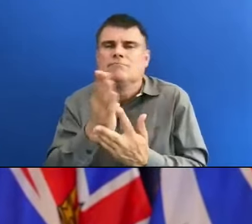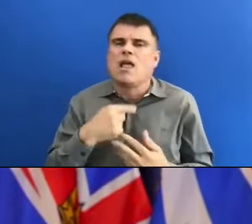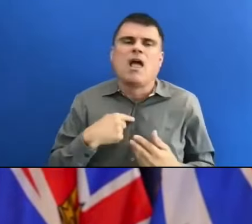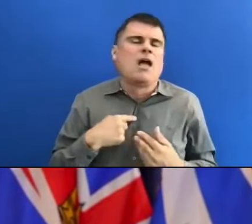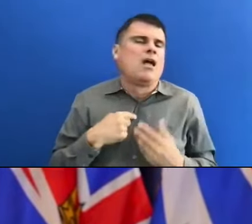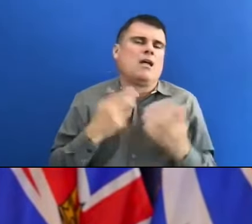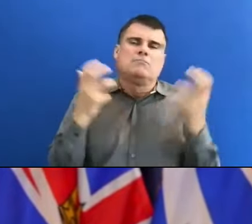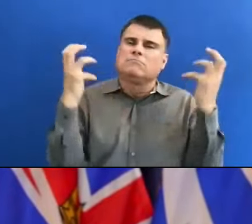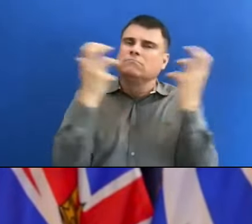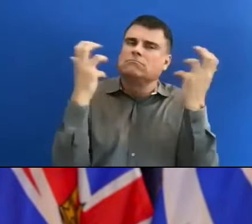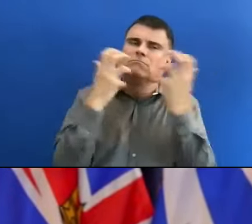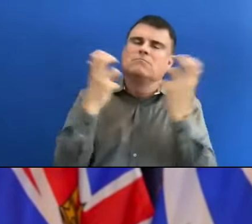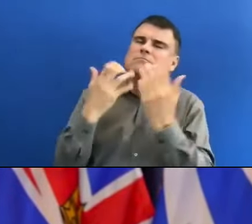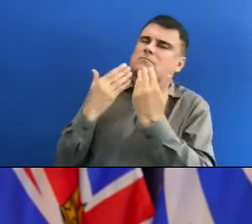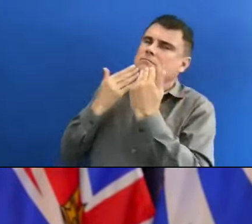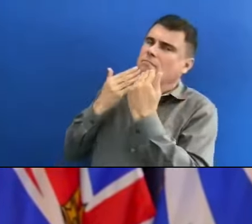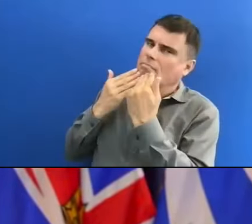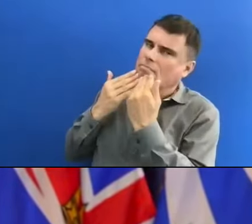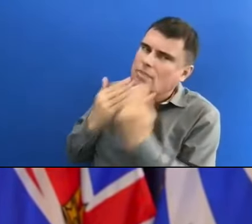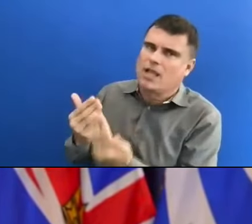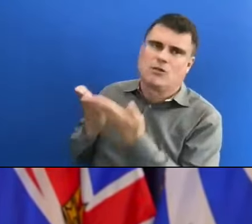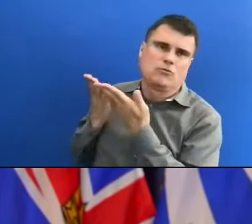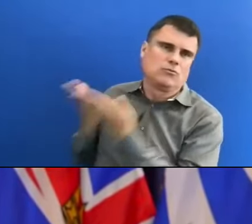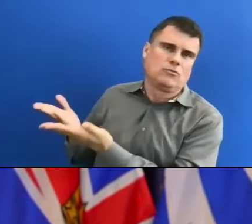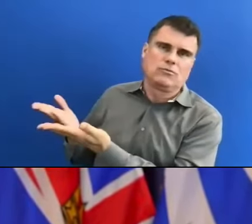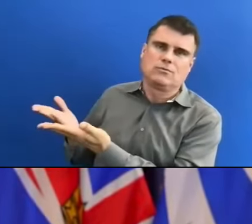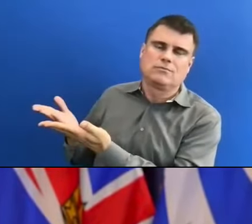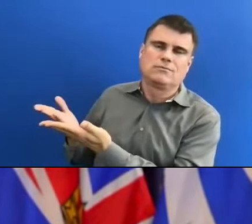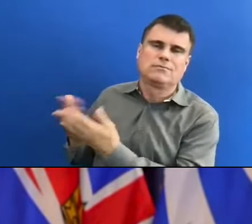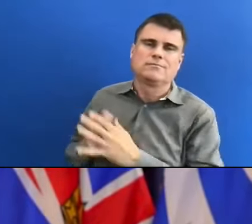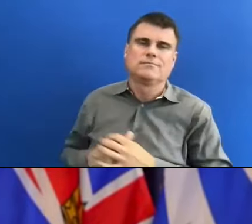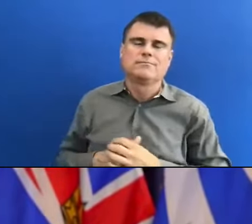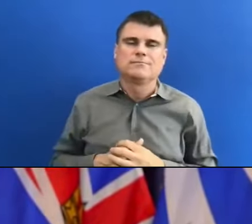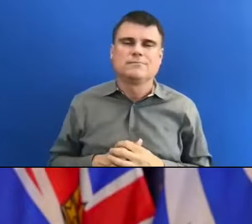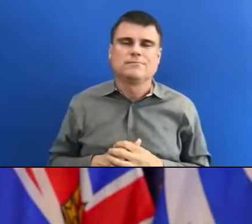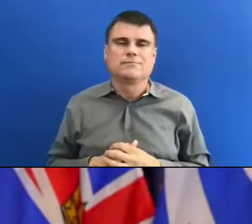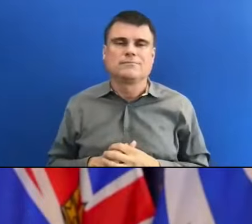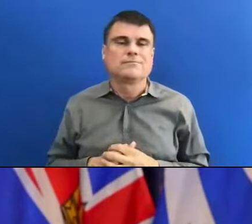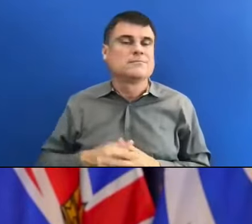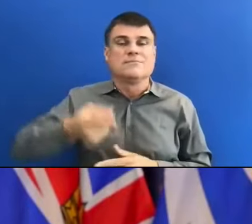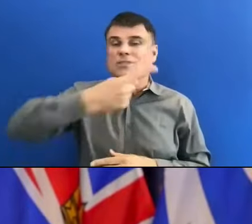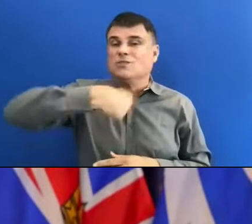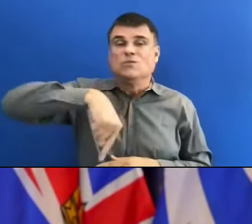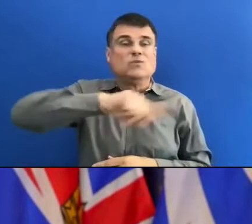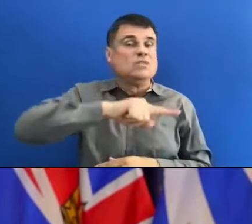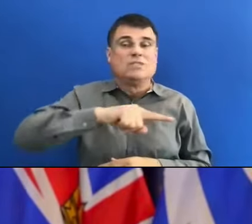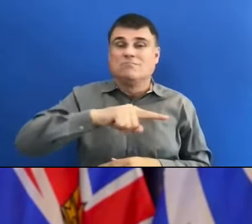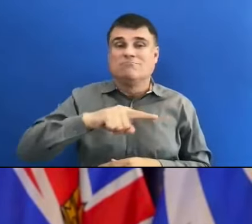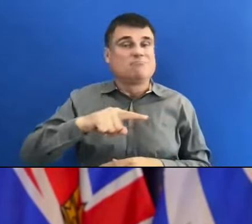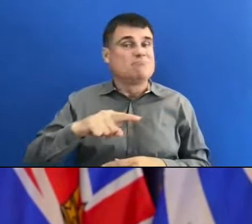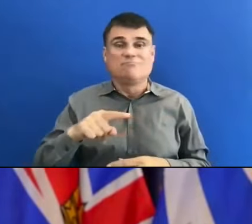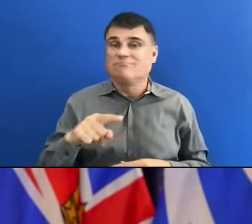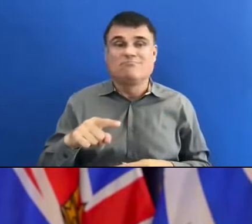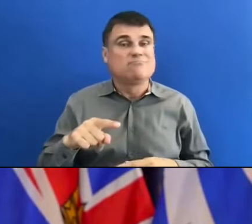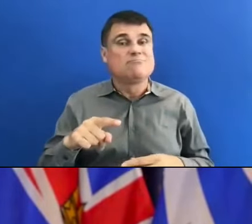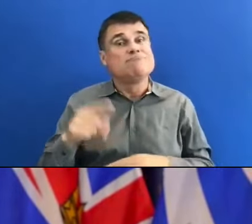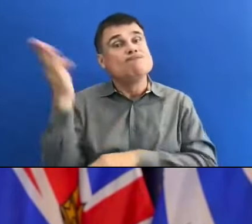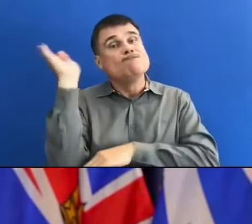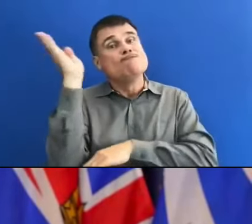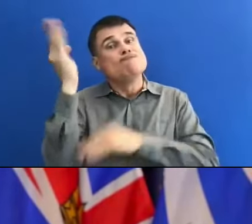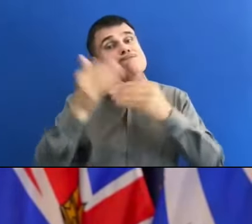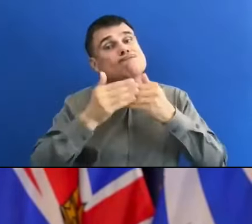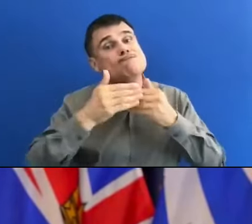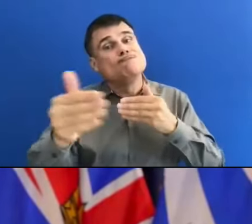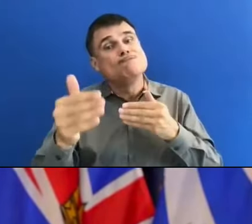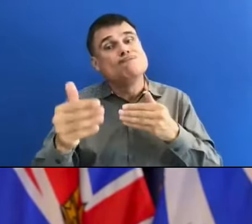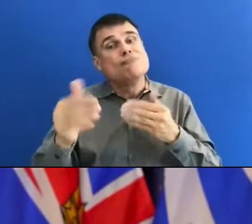that. We won't be doing the regular briefings going forward. The rest of this week, for members of the media, we'll be providing written